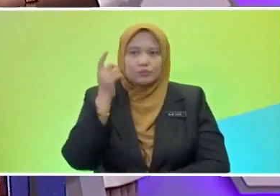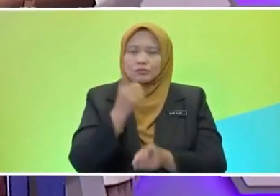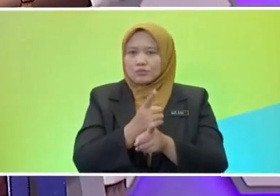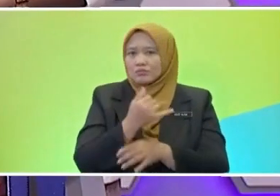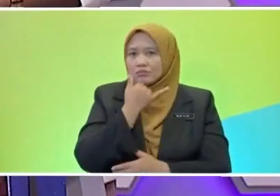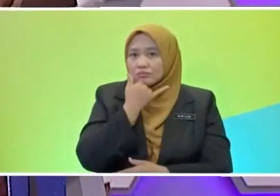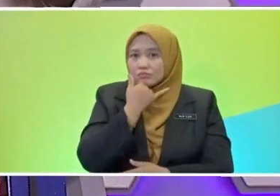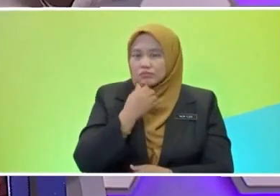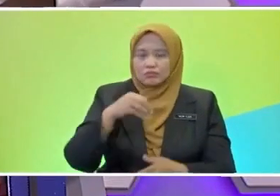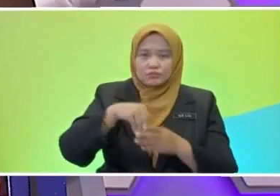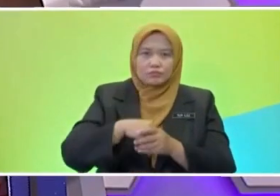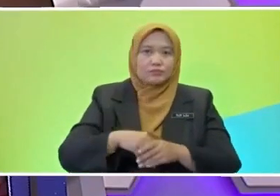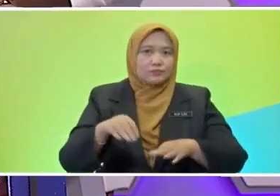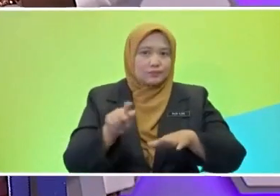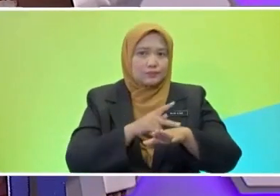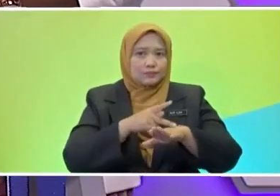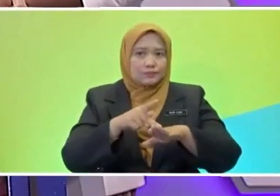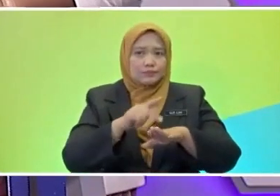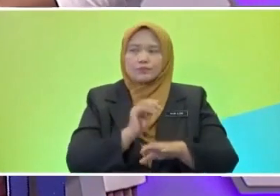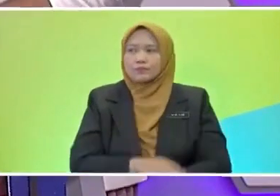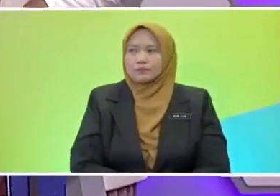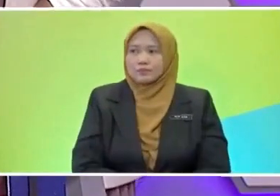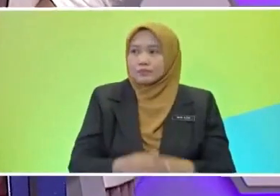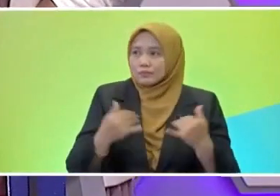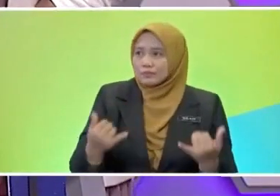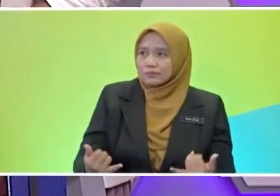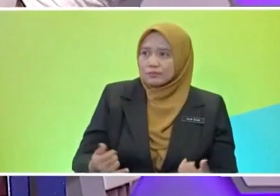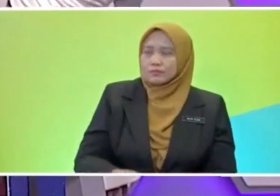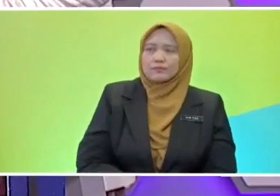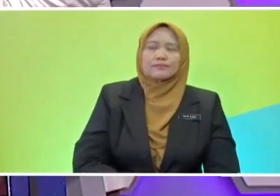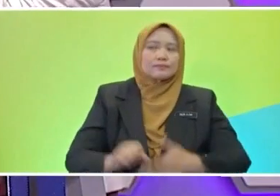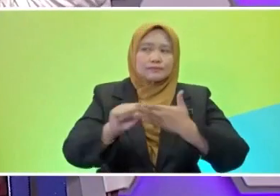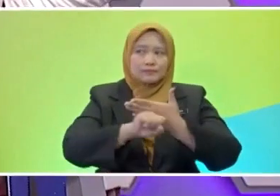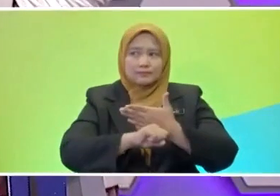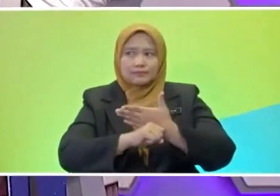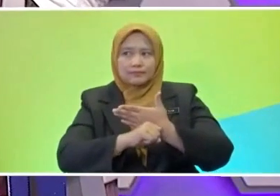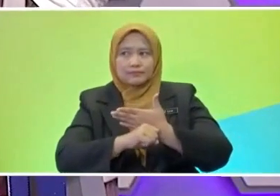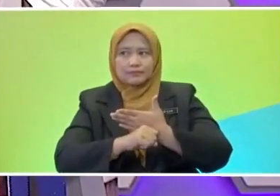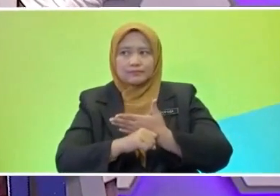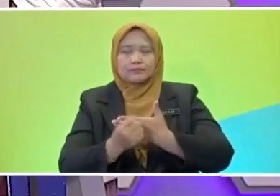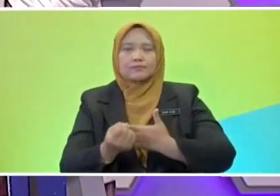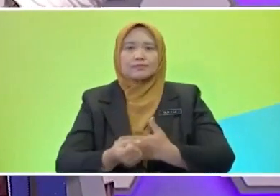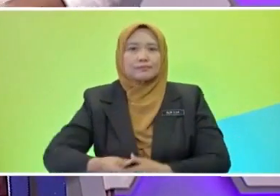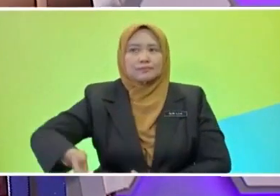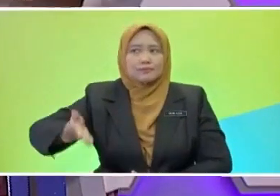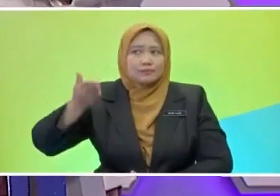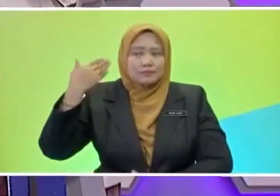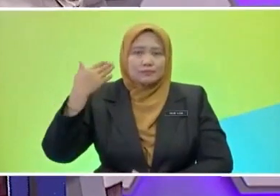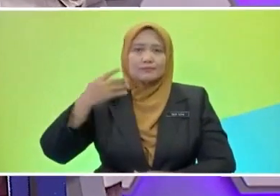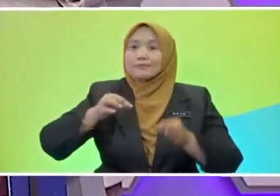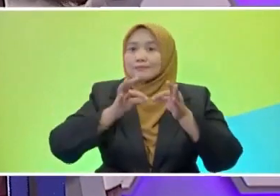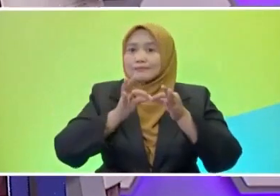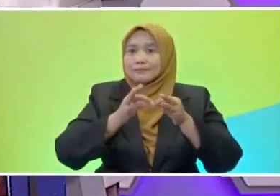So now, we're going to do this, which is Simple Past Tense. Okay. Simple